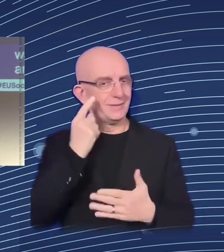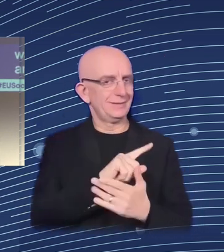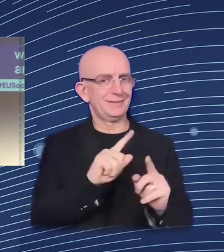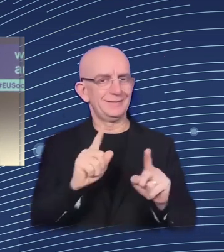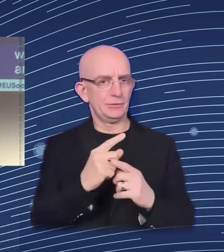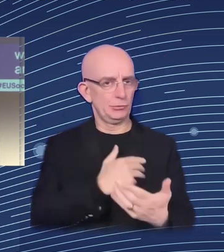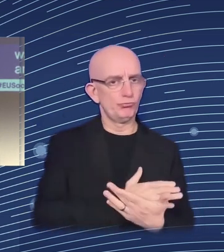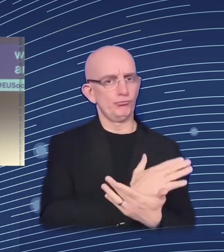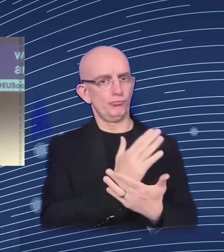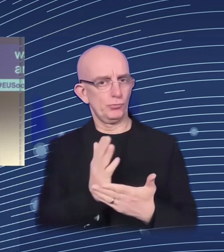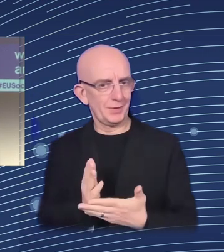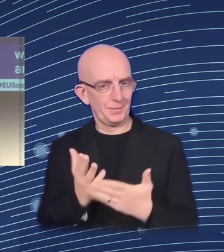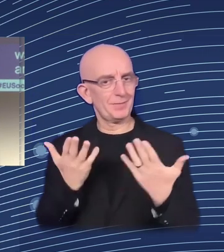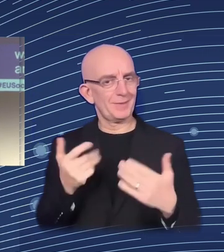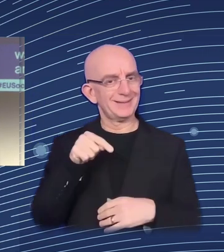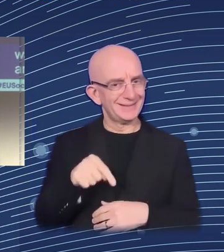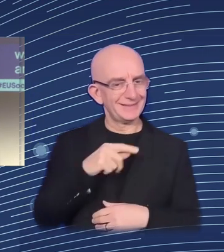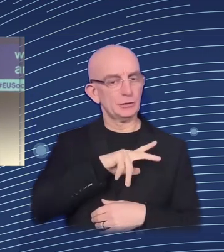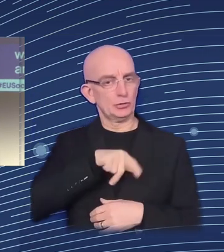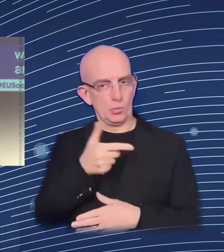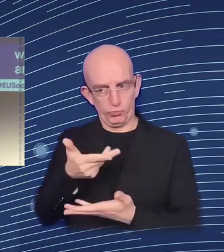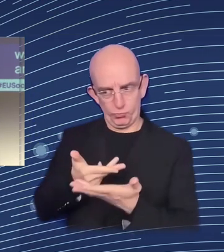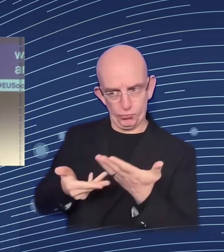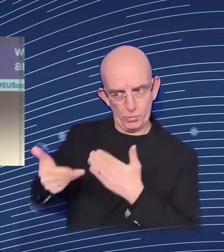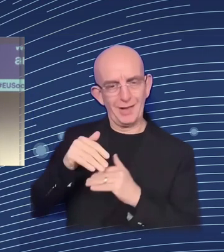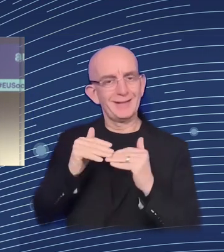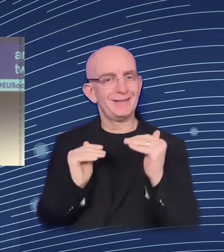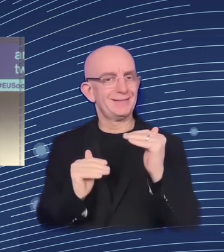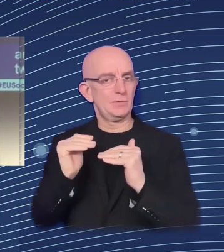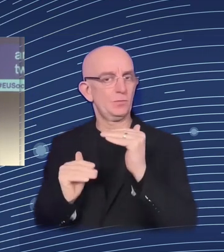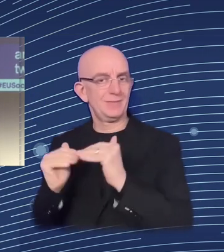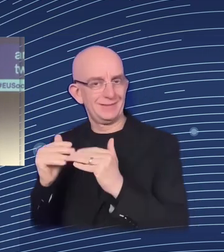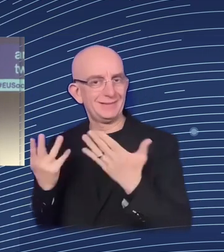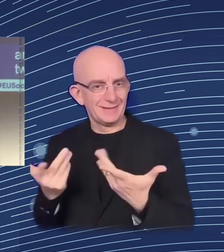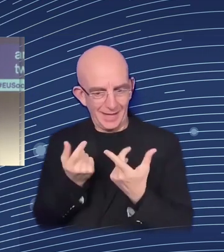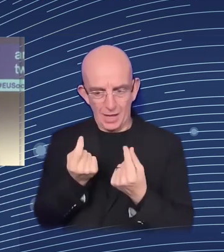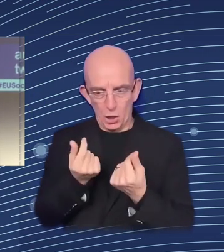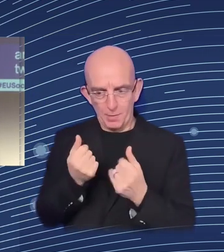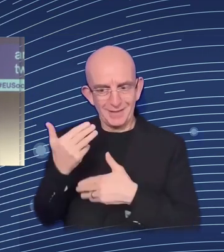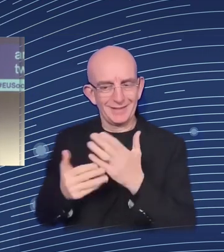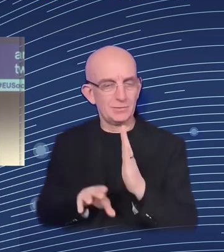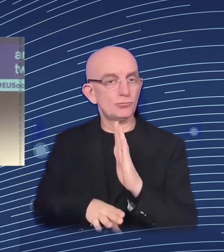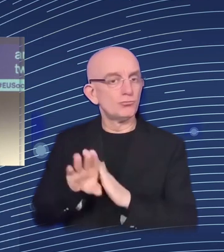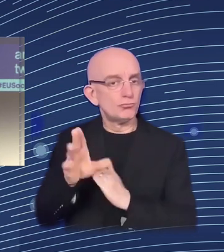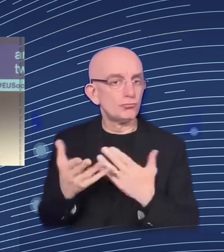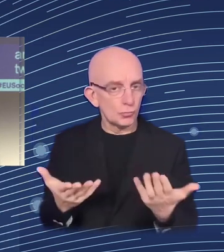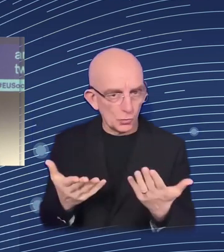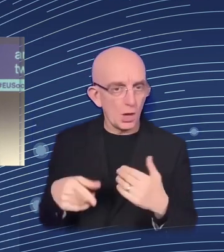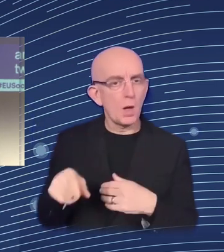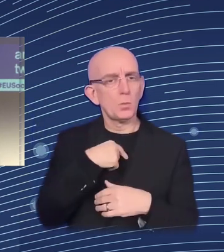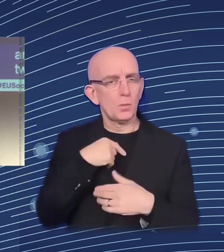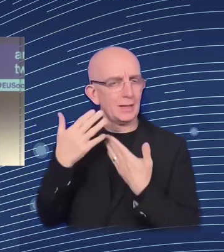on the first two boxes. Let me give you an example of what I have in mind.